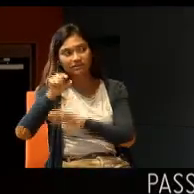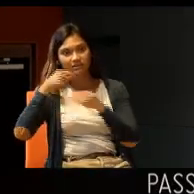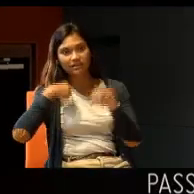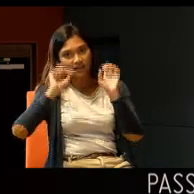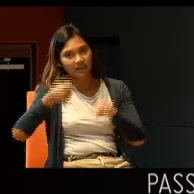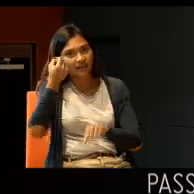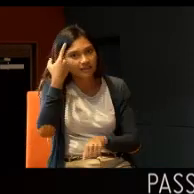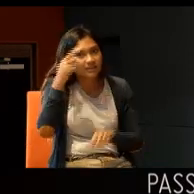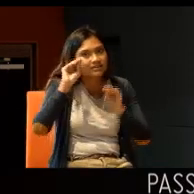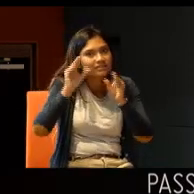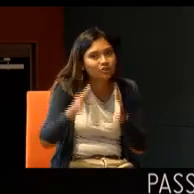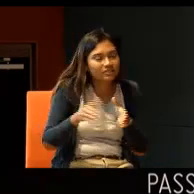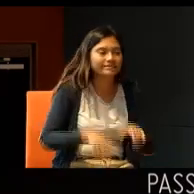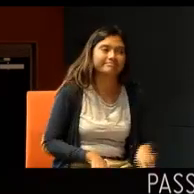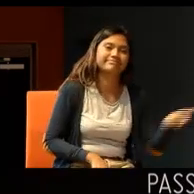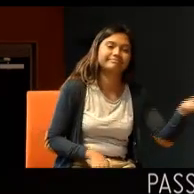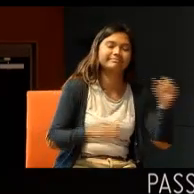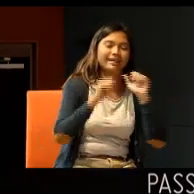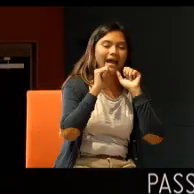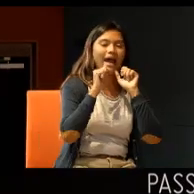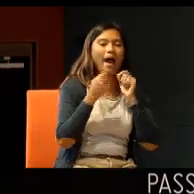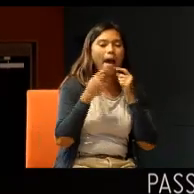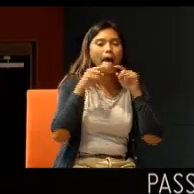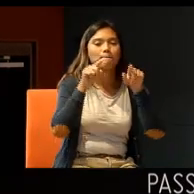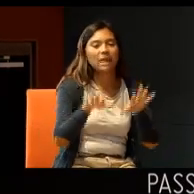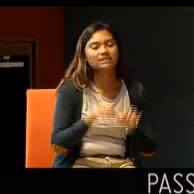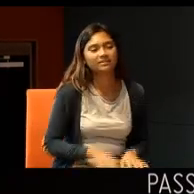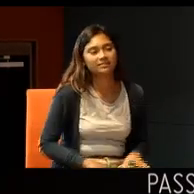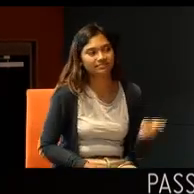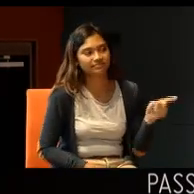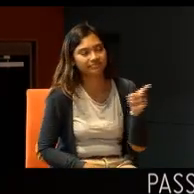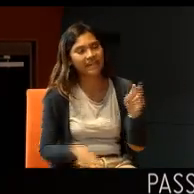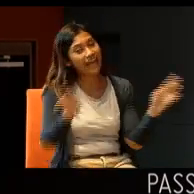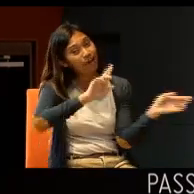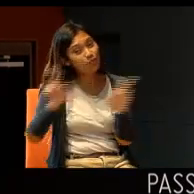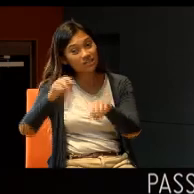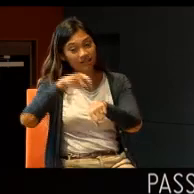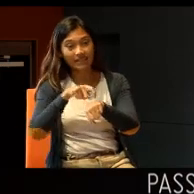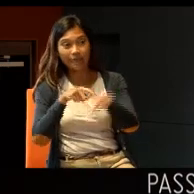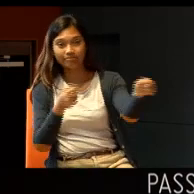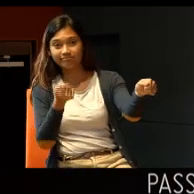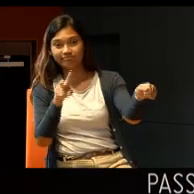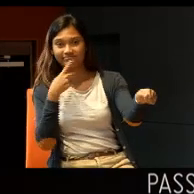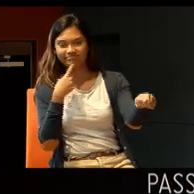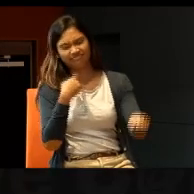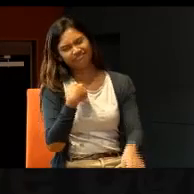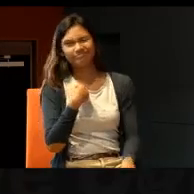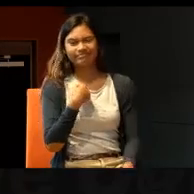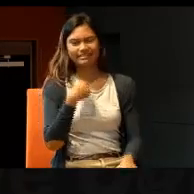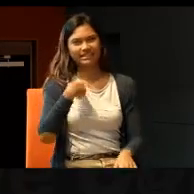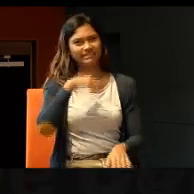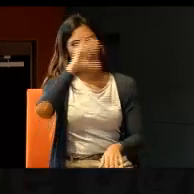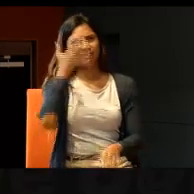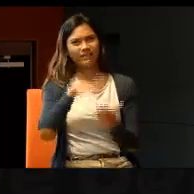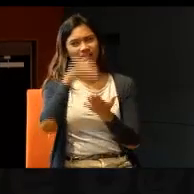Maybe that's the blessing. The rest of the time, no. So, I like to say that, I don't really learn anything, from the